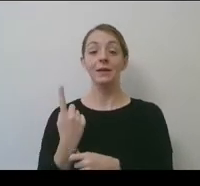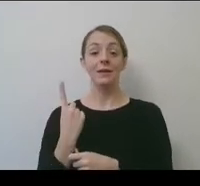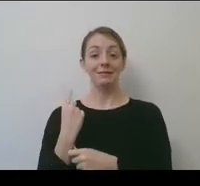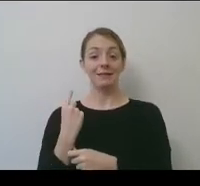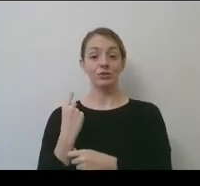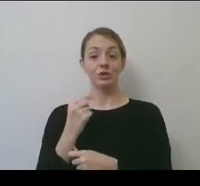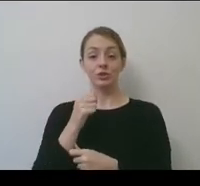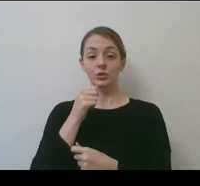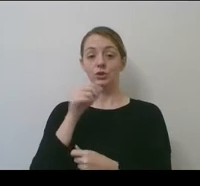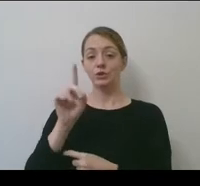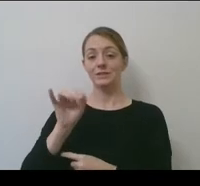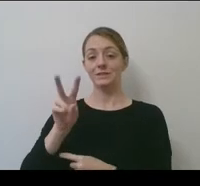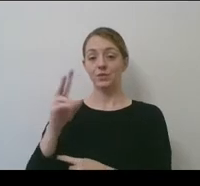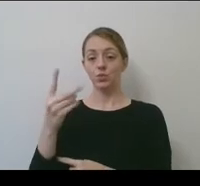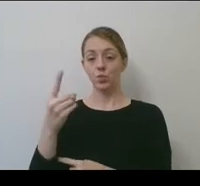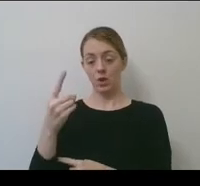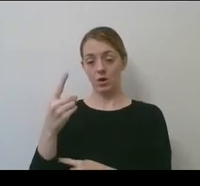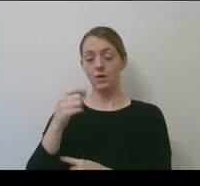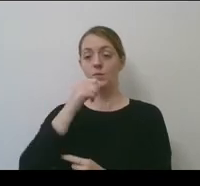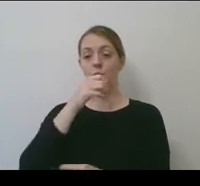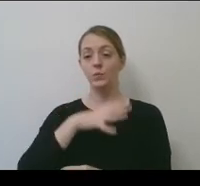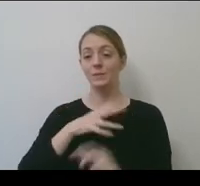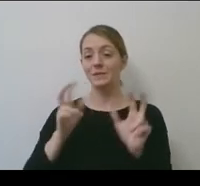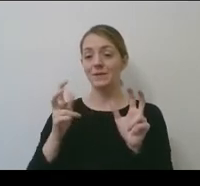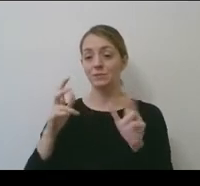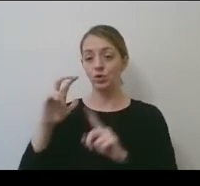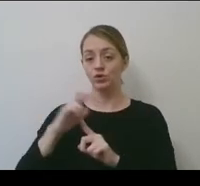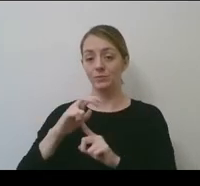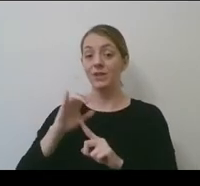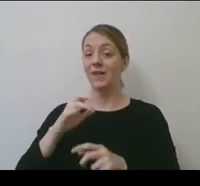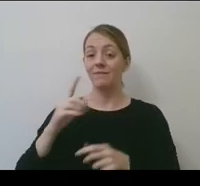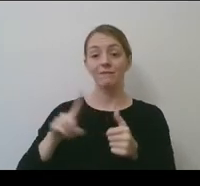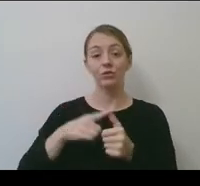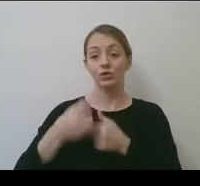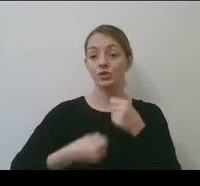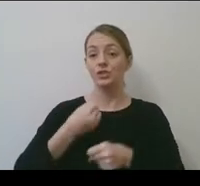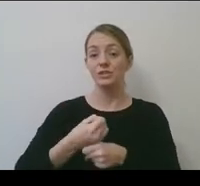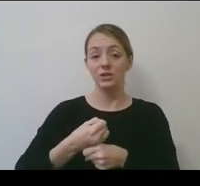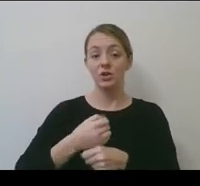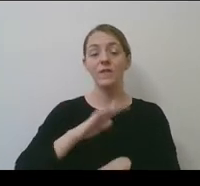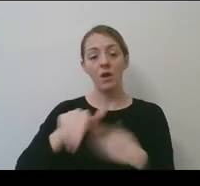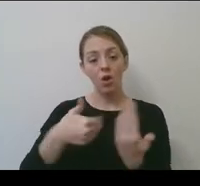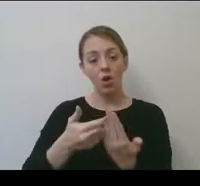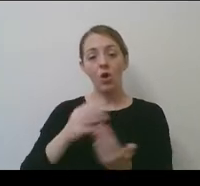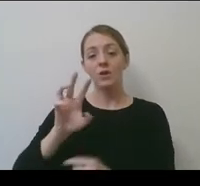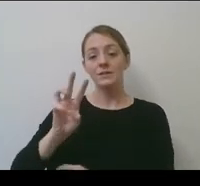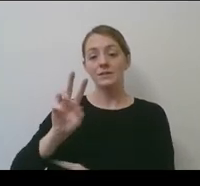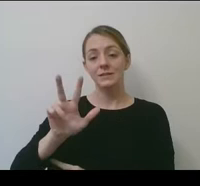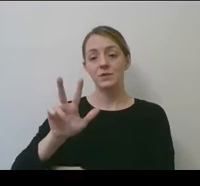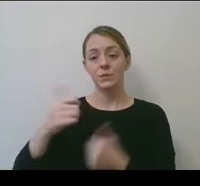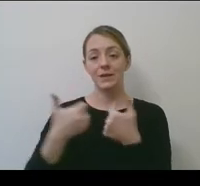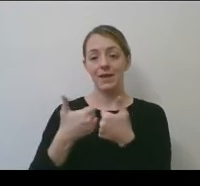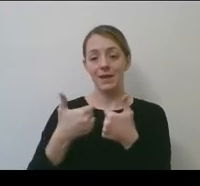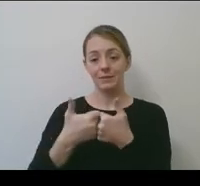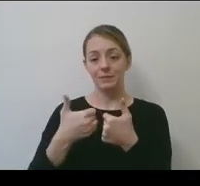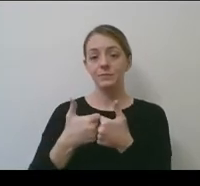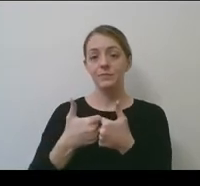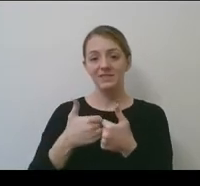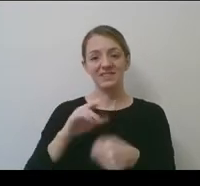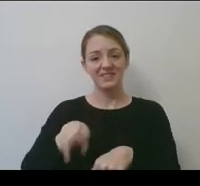basketball championship was actually the first year of the championship that all 63 games at the time were nationally